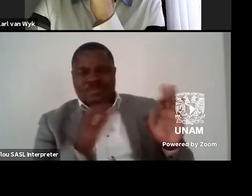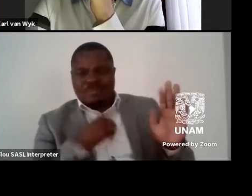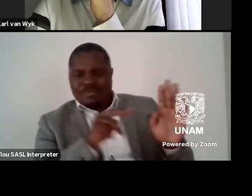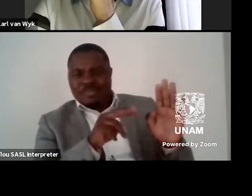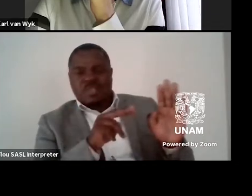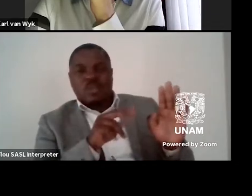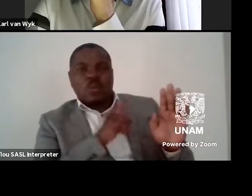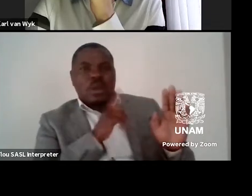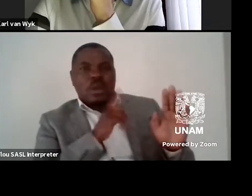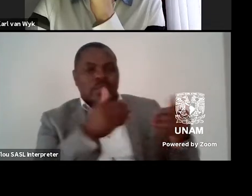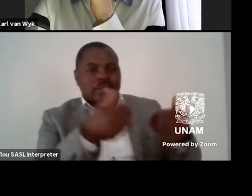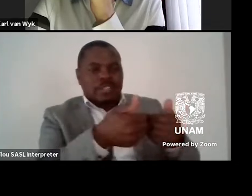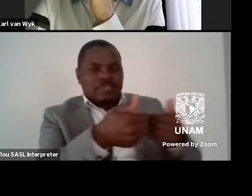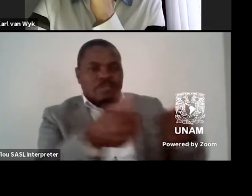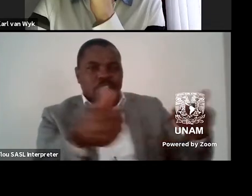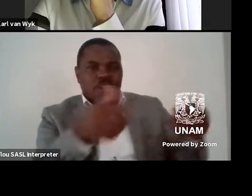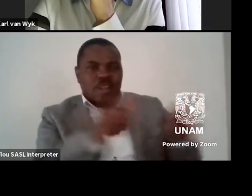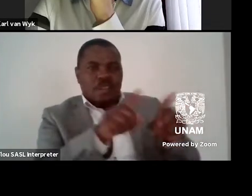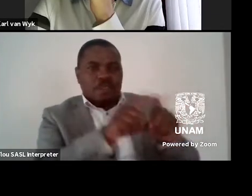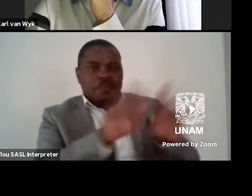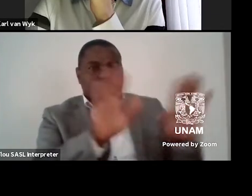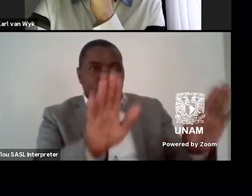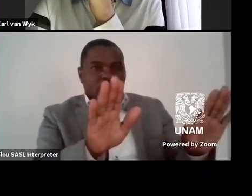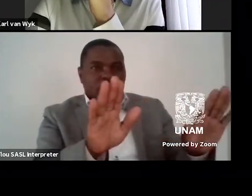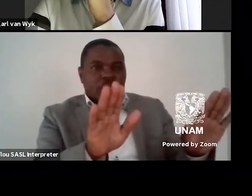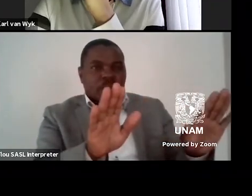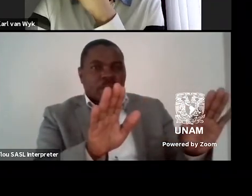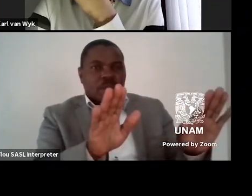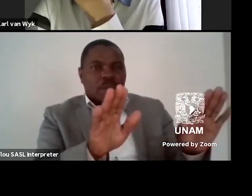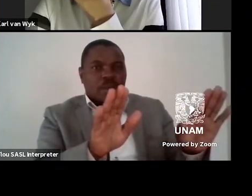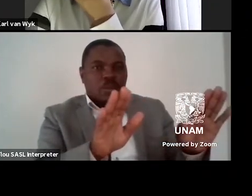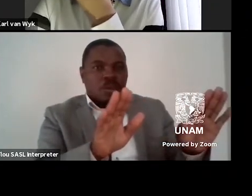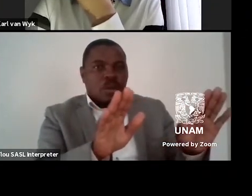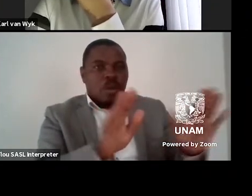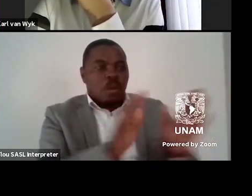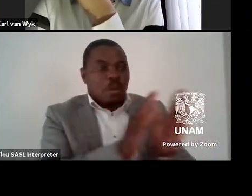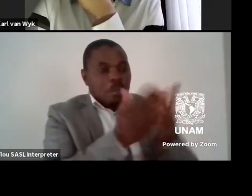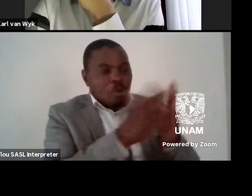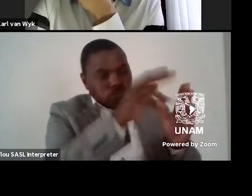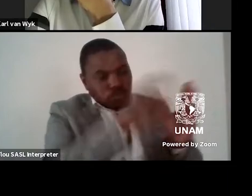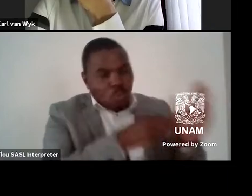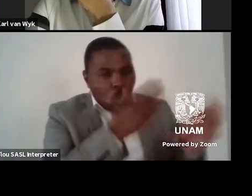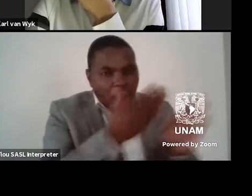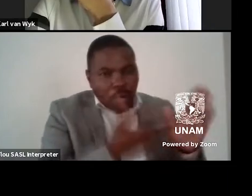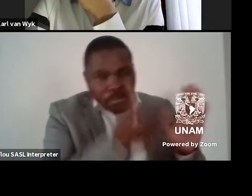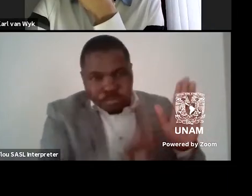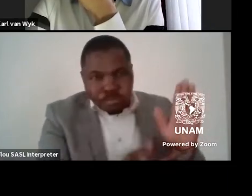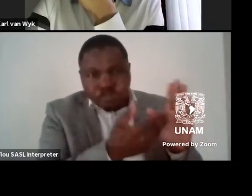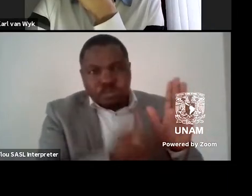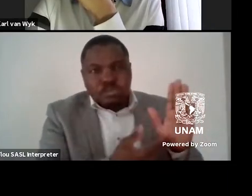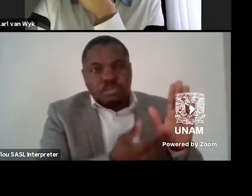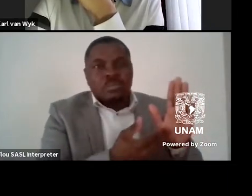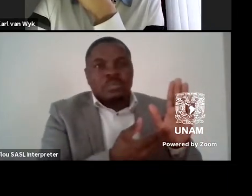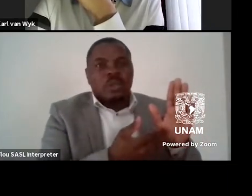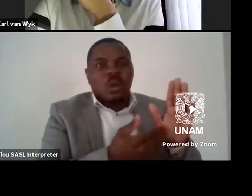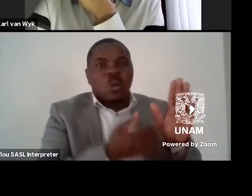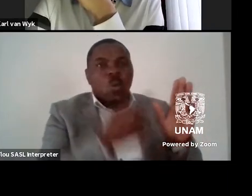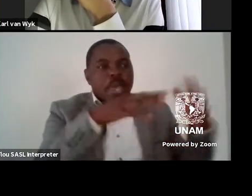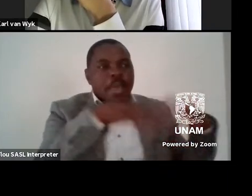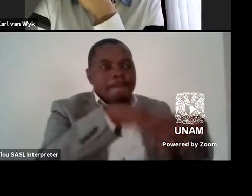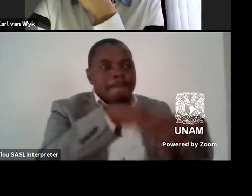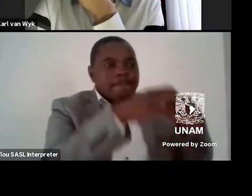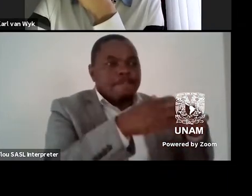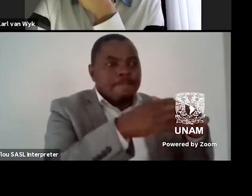between the narratives or the novels the works that are set up in the city